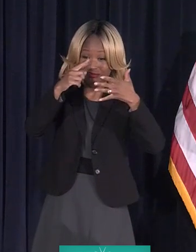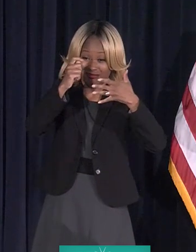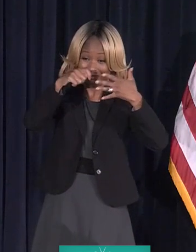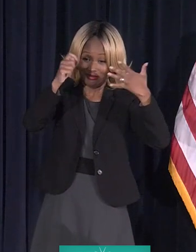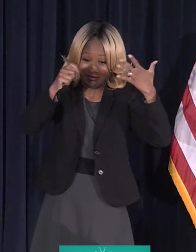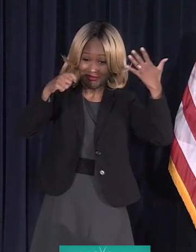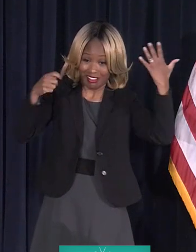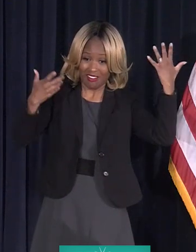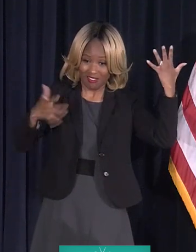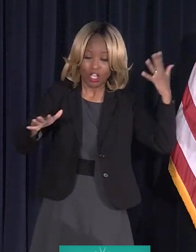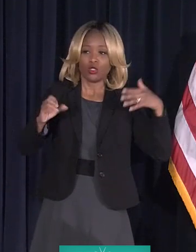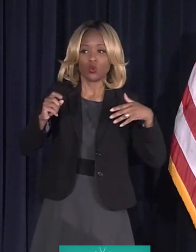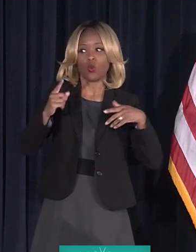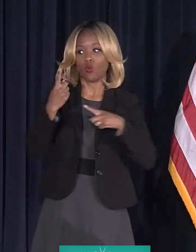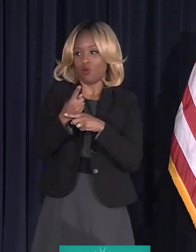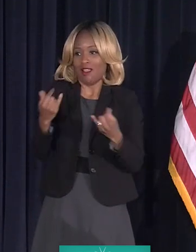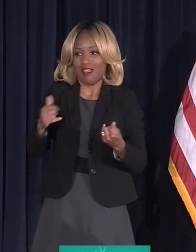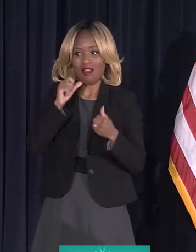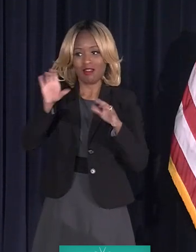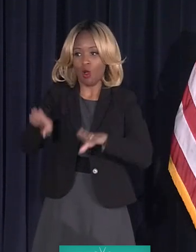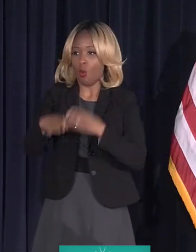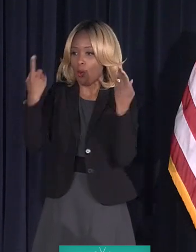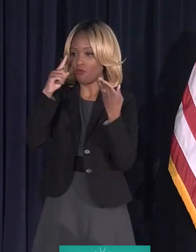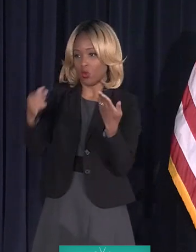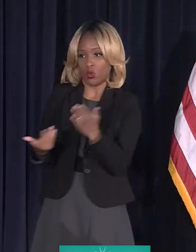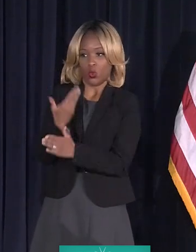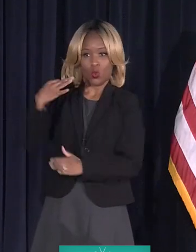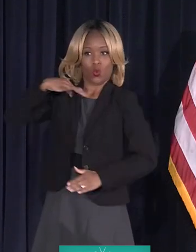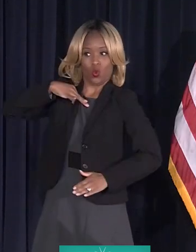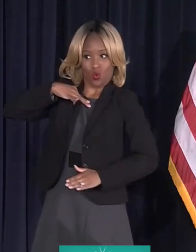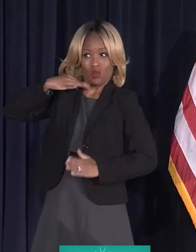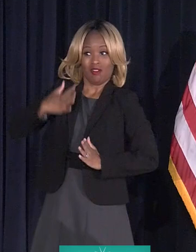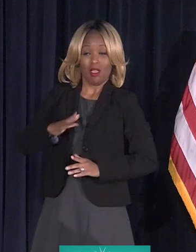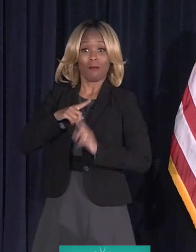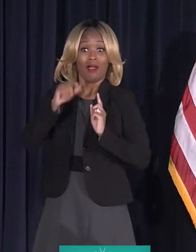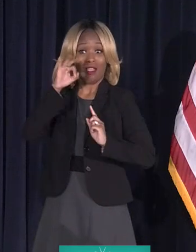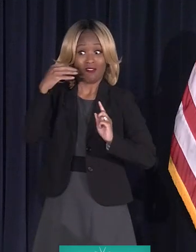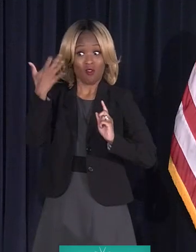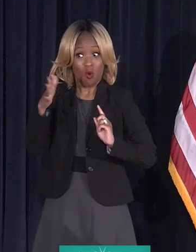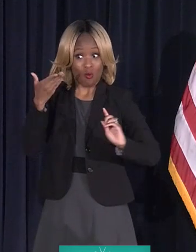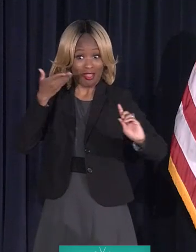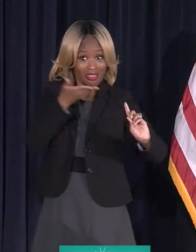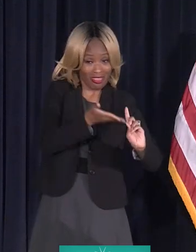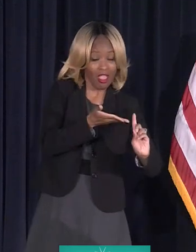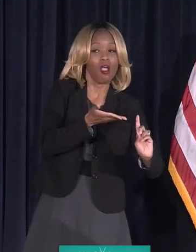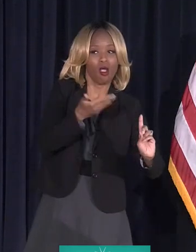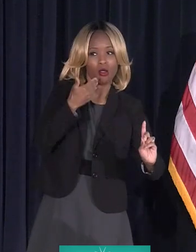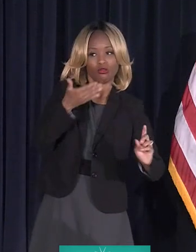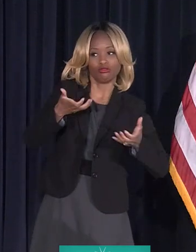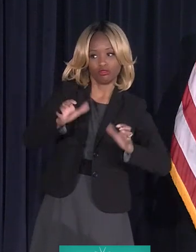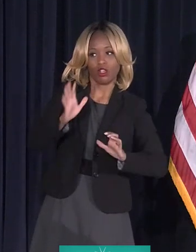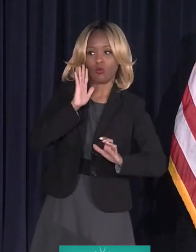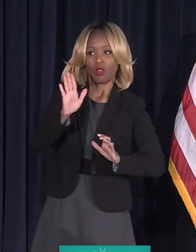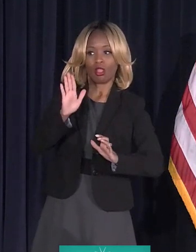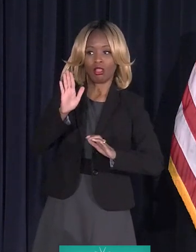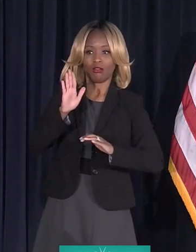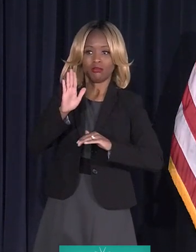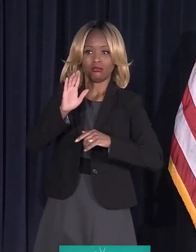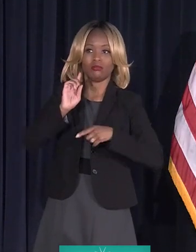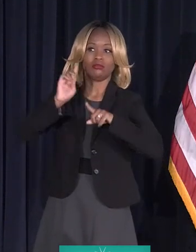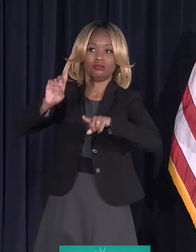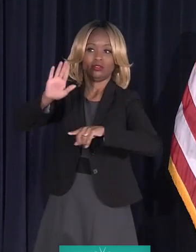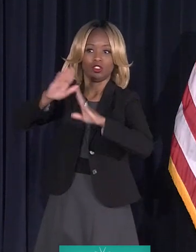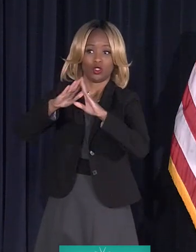now so we aren't opening it for new applicants. But if you're on the wait list, there's a good chance we're going to get to you. So, don't know, Arthur